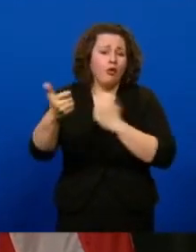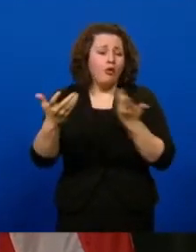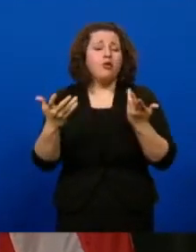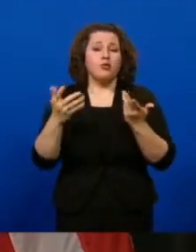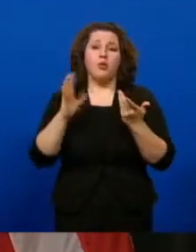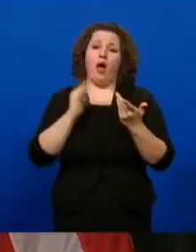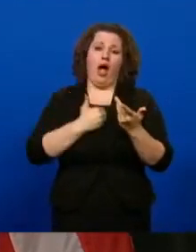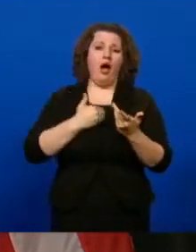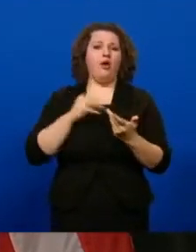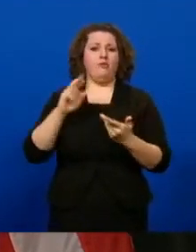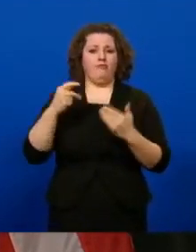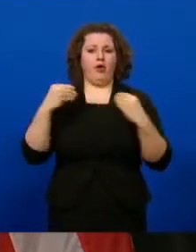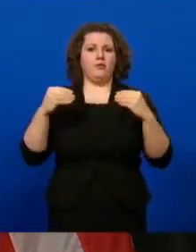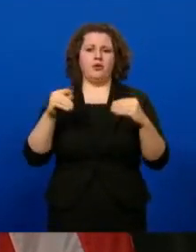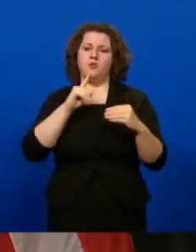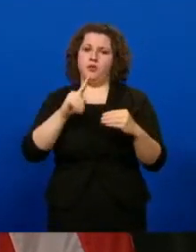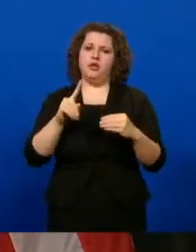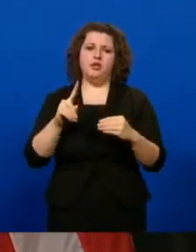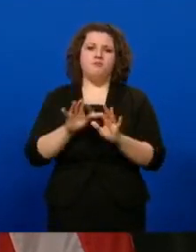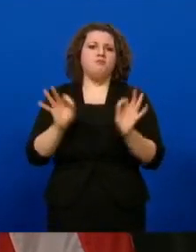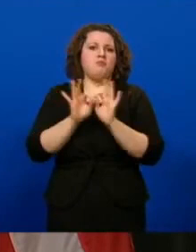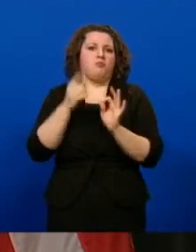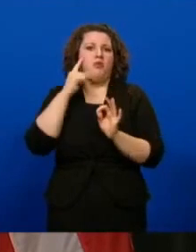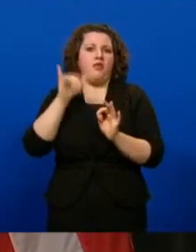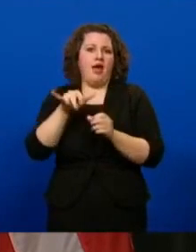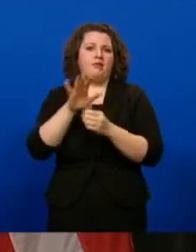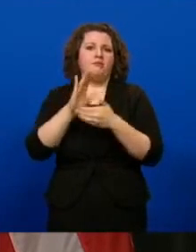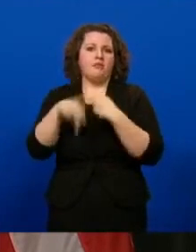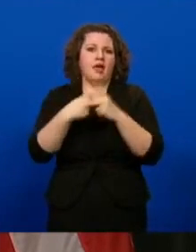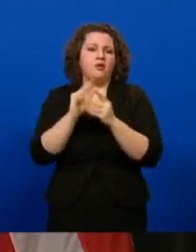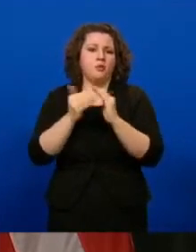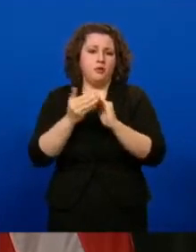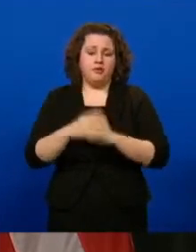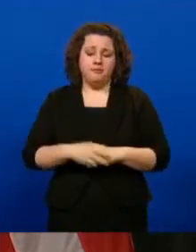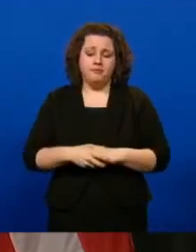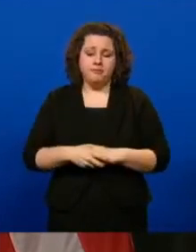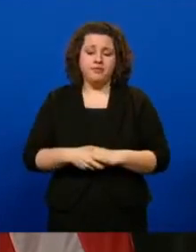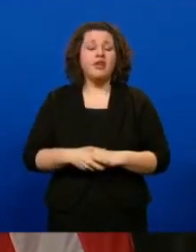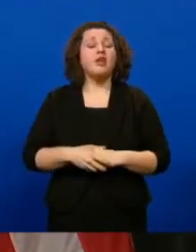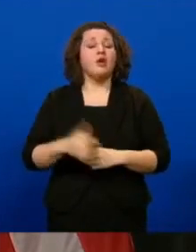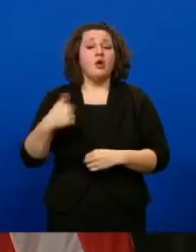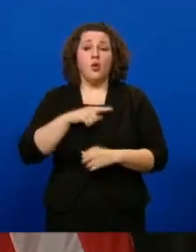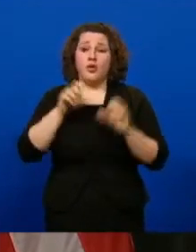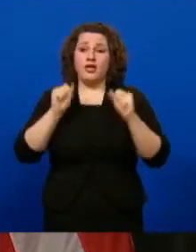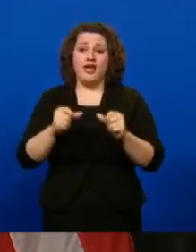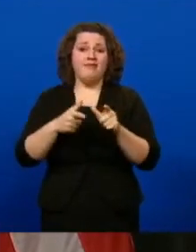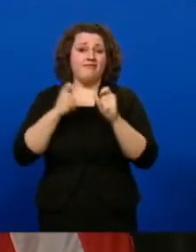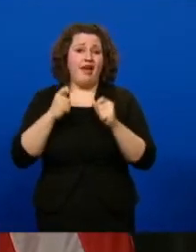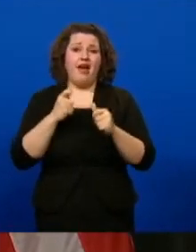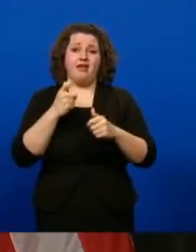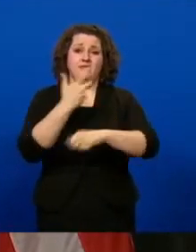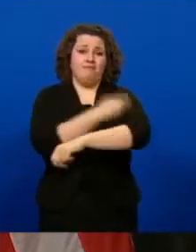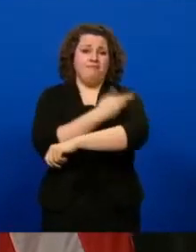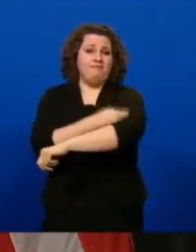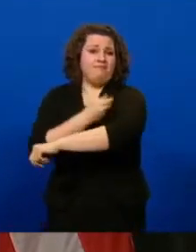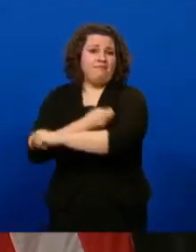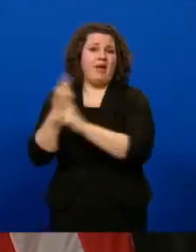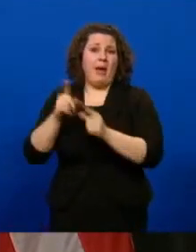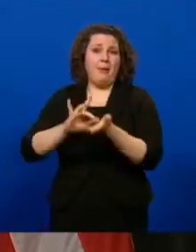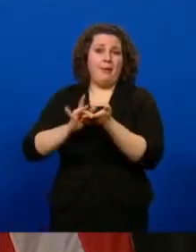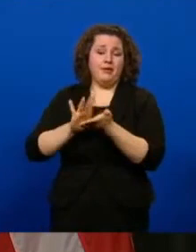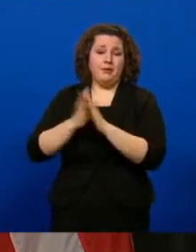communities. Due to our connections in nearly every community in Iowa, we're able to quickly immunize people when the vaccine is available.